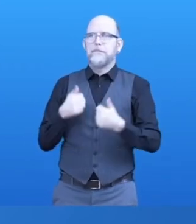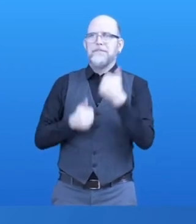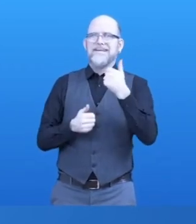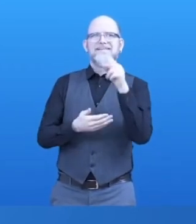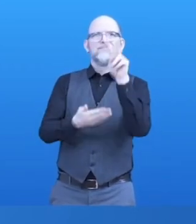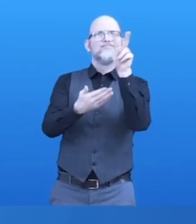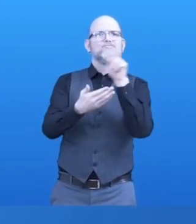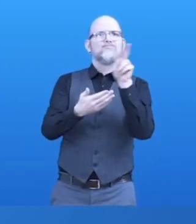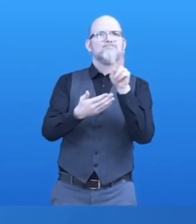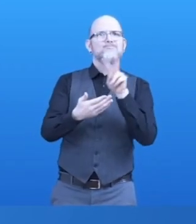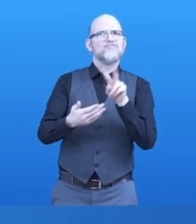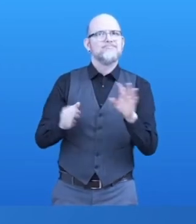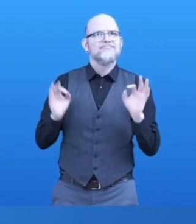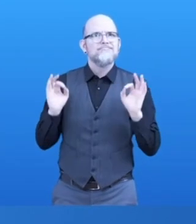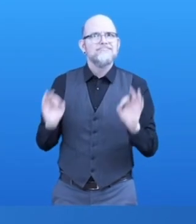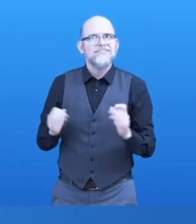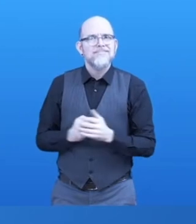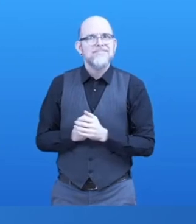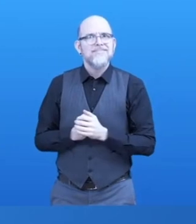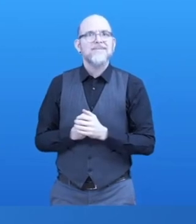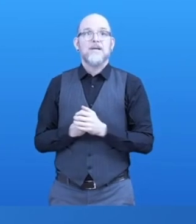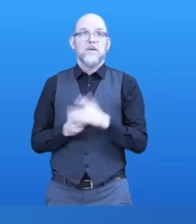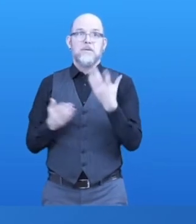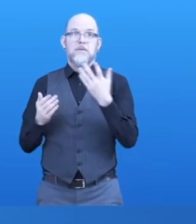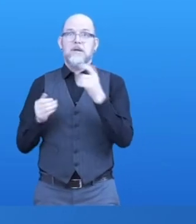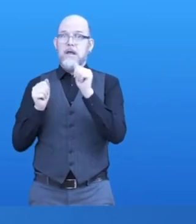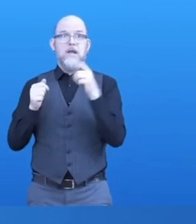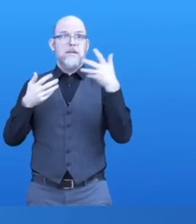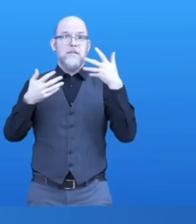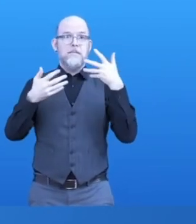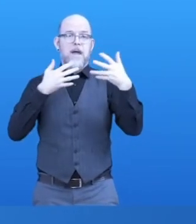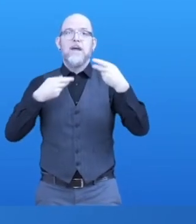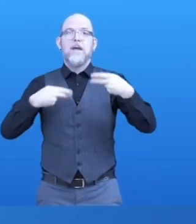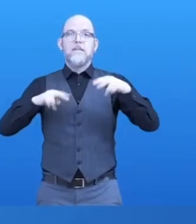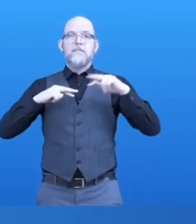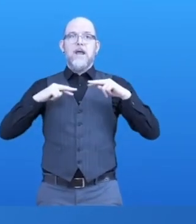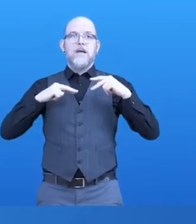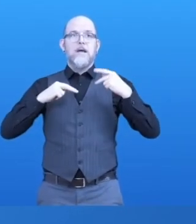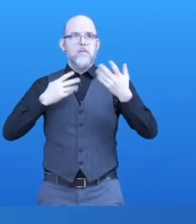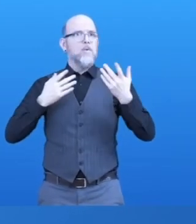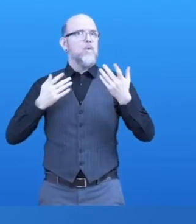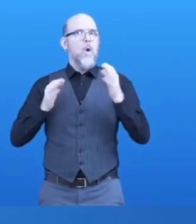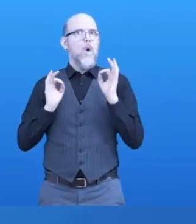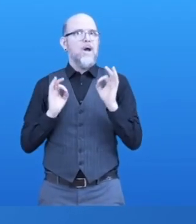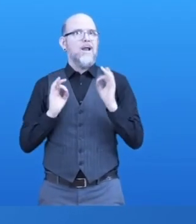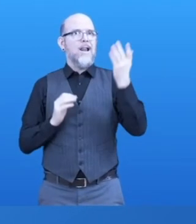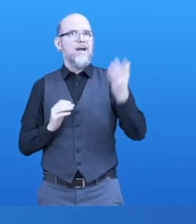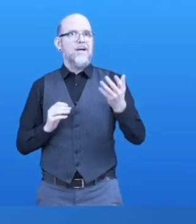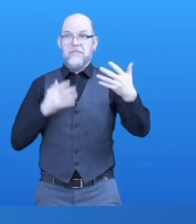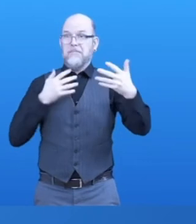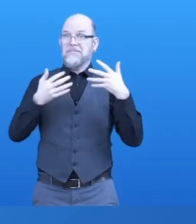the readability of text. Users are always able to switch back to the original color set.